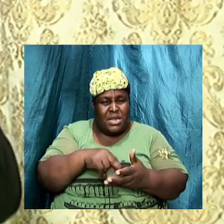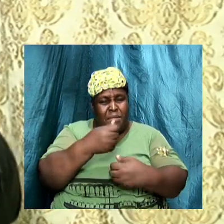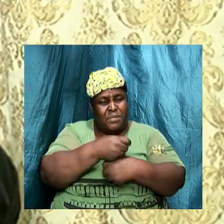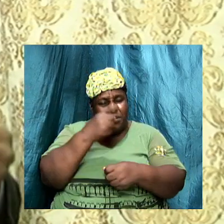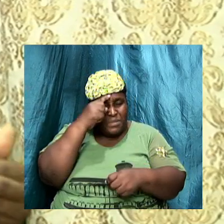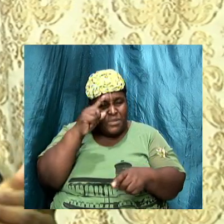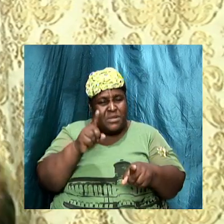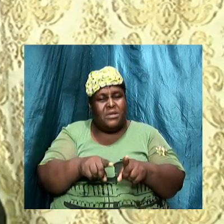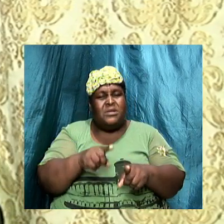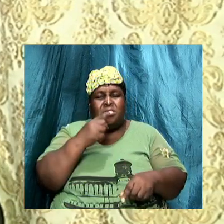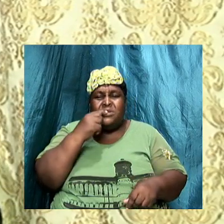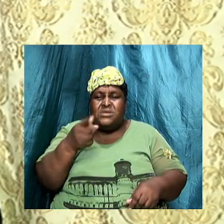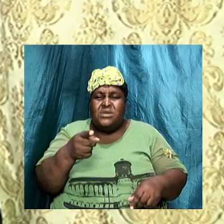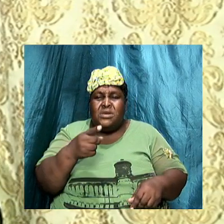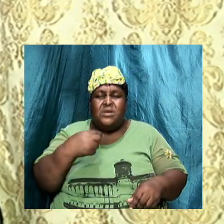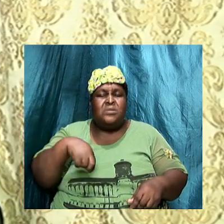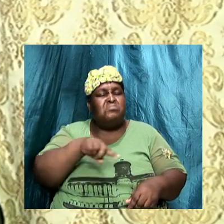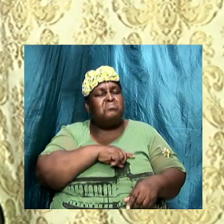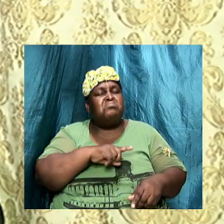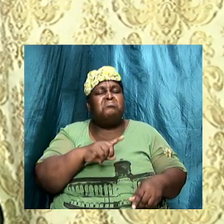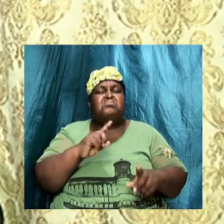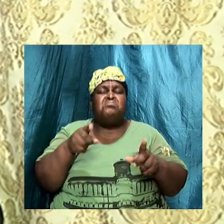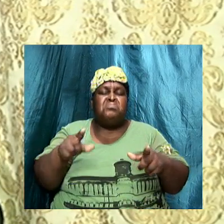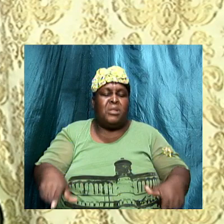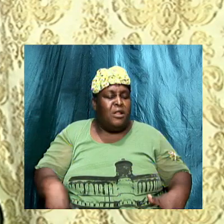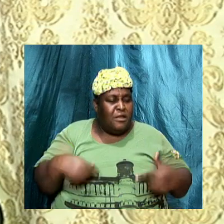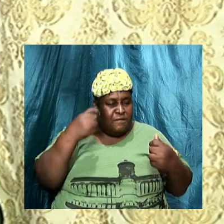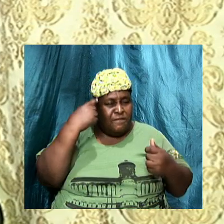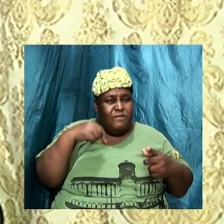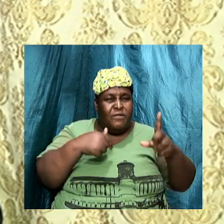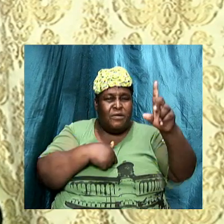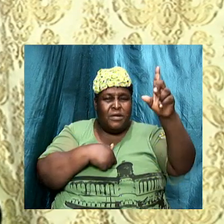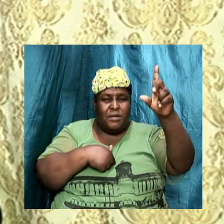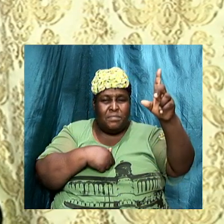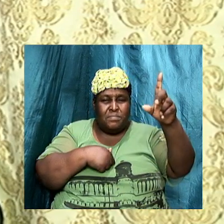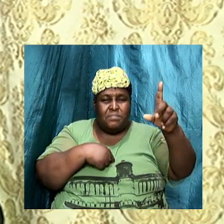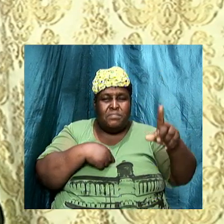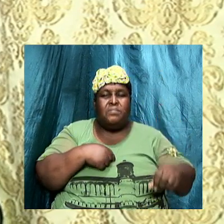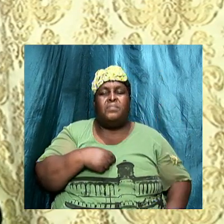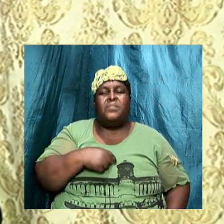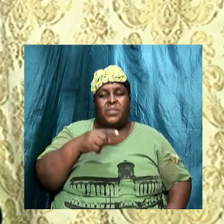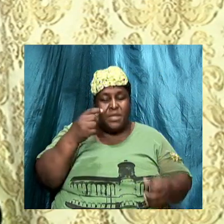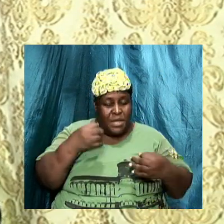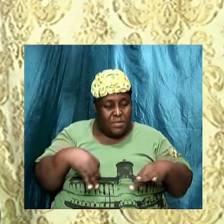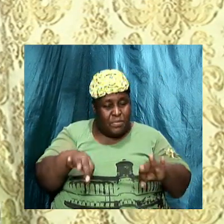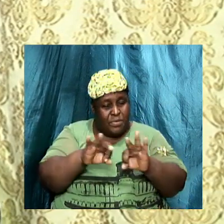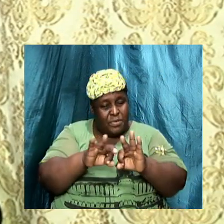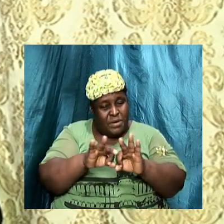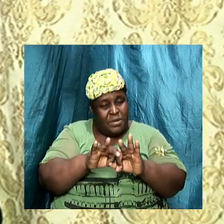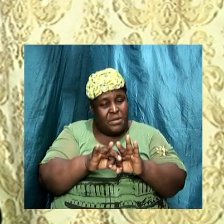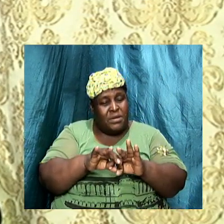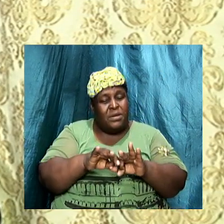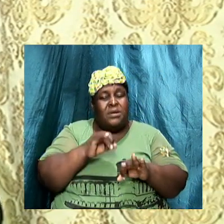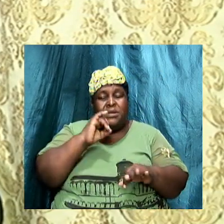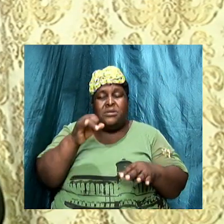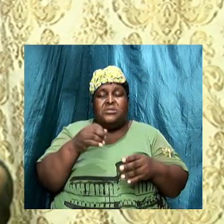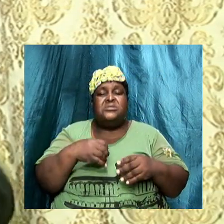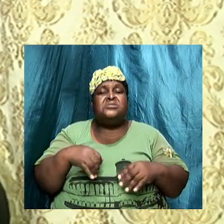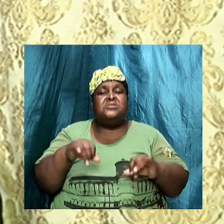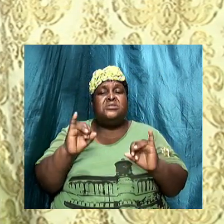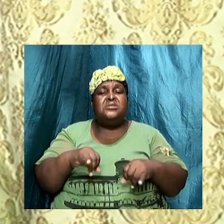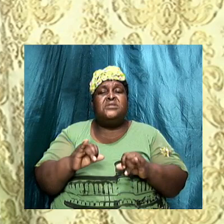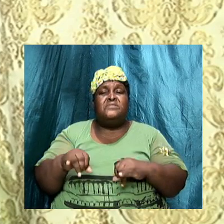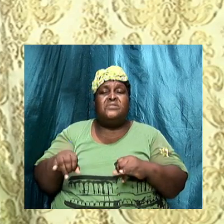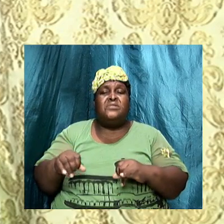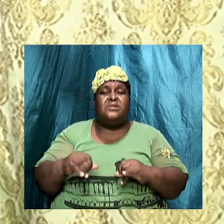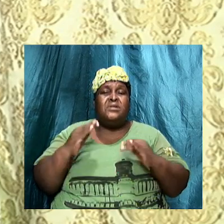we are going to live for him. So it is important that we know that it is the individual. Bishop